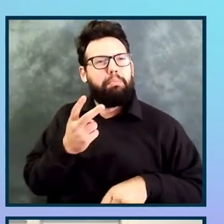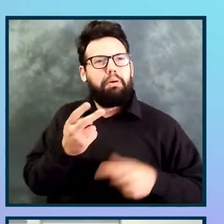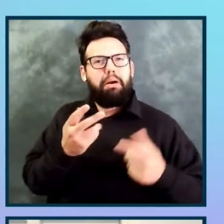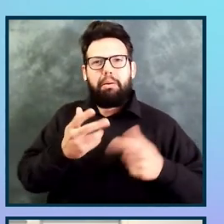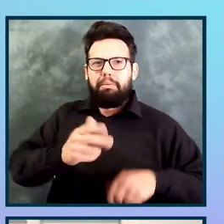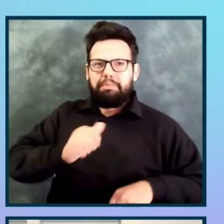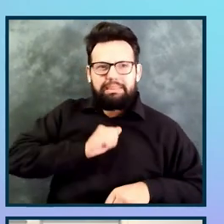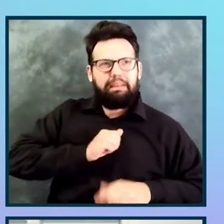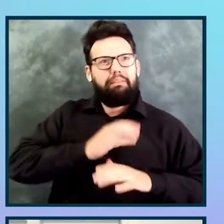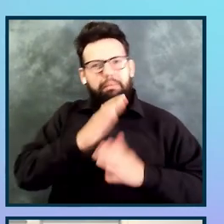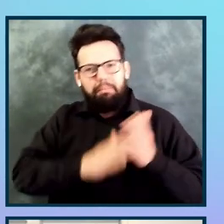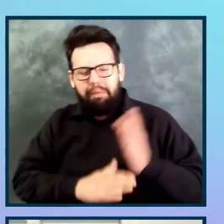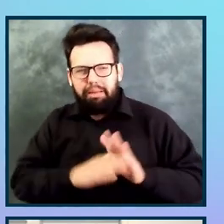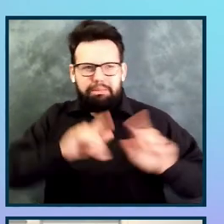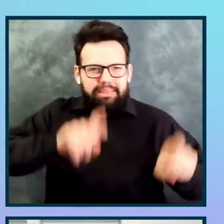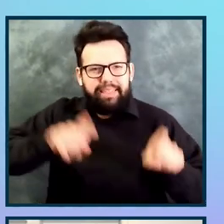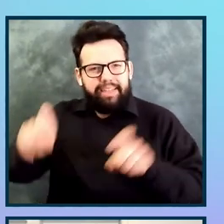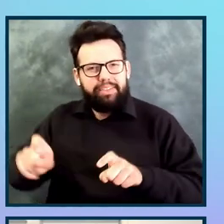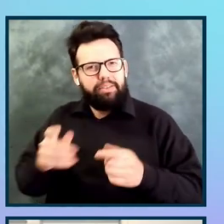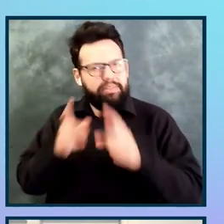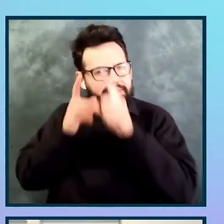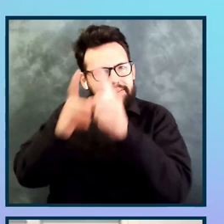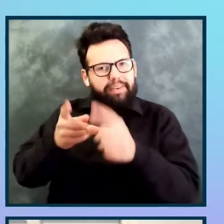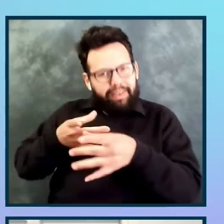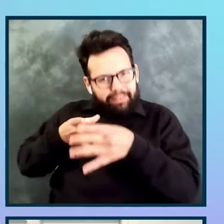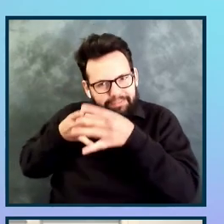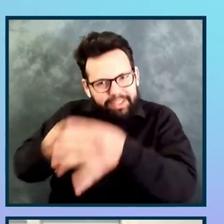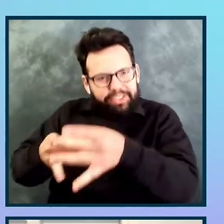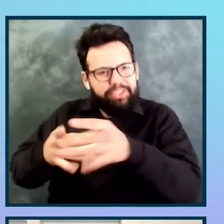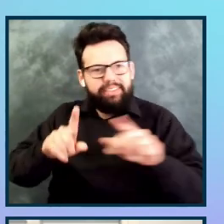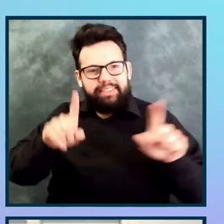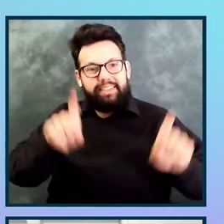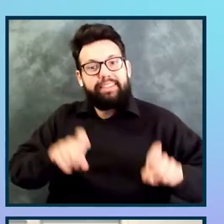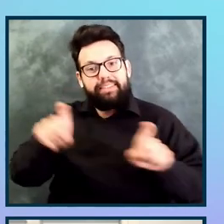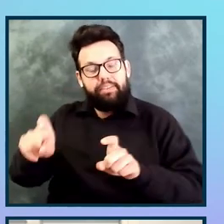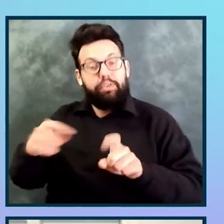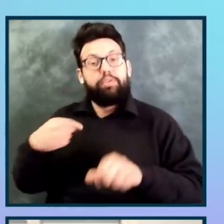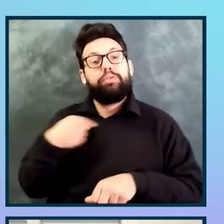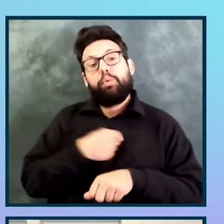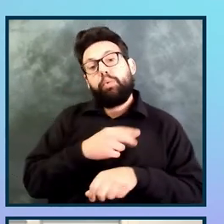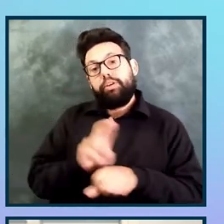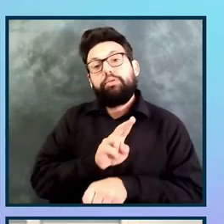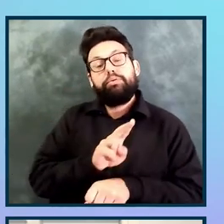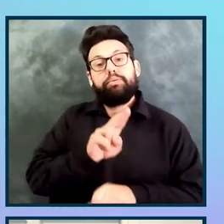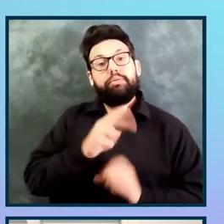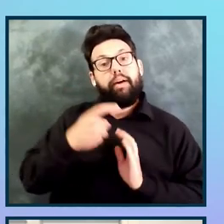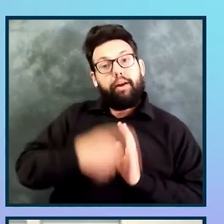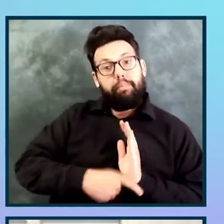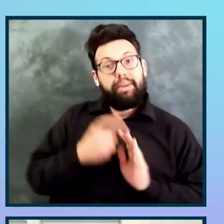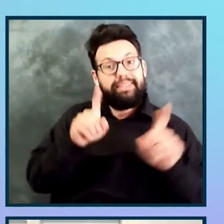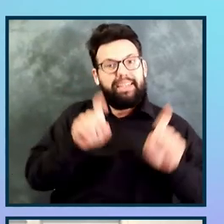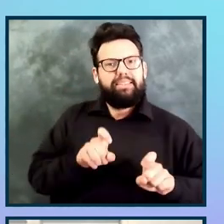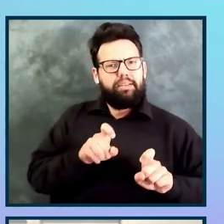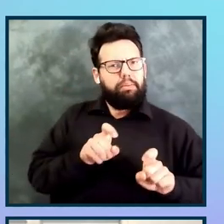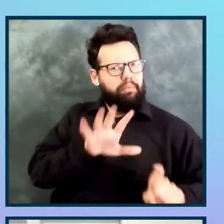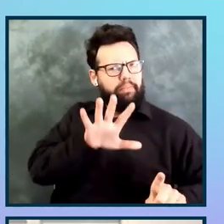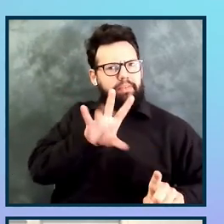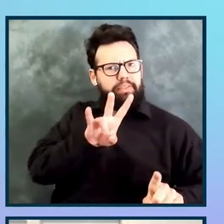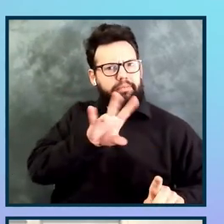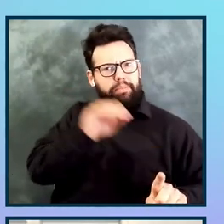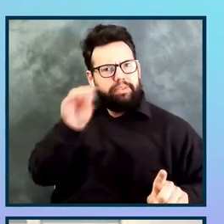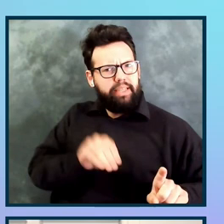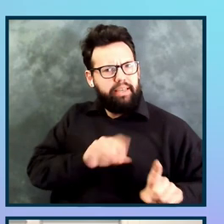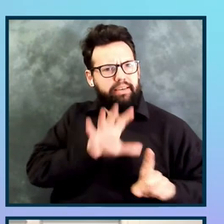And so, coupled with automated testing, which you saw earlier was about 57%, and these 12 success